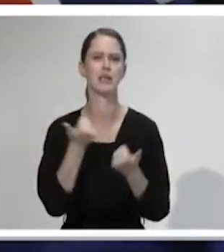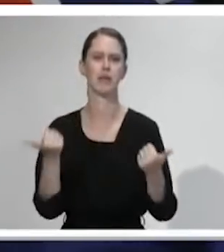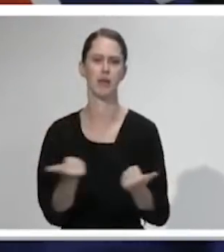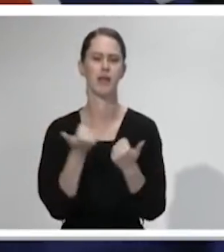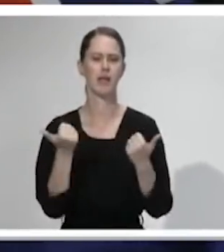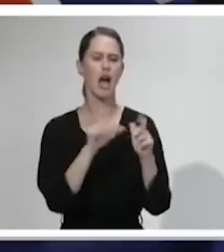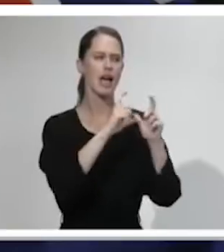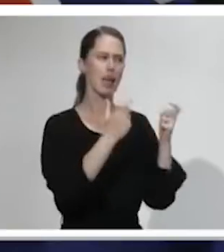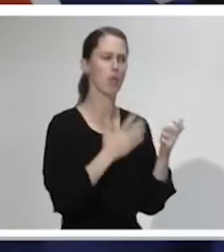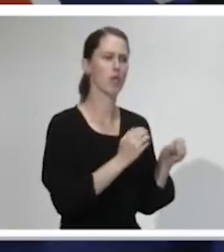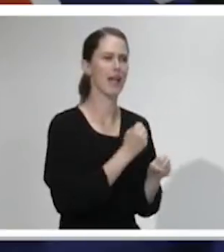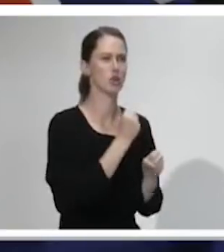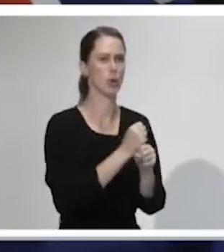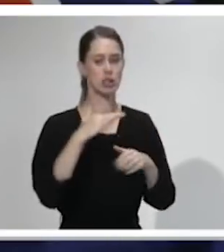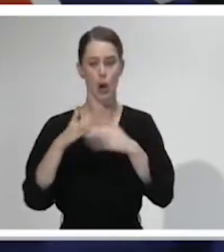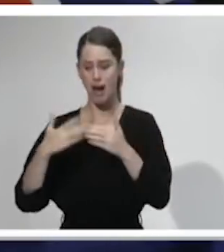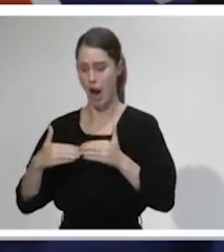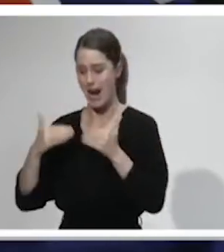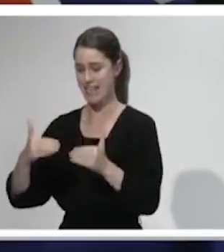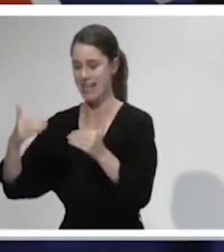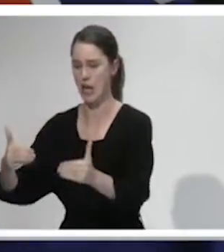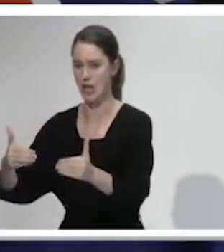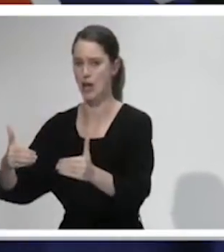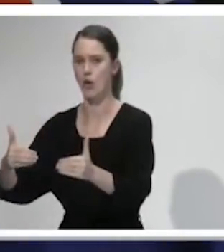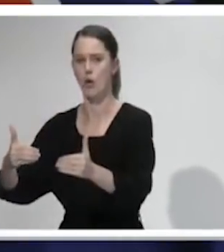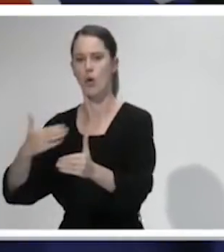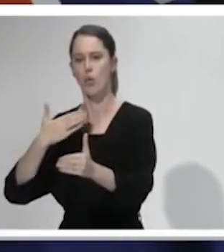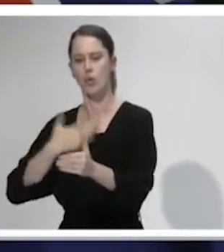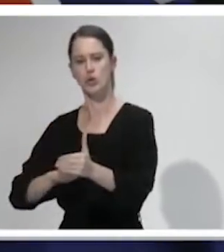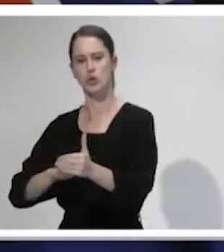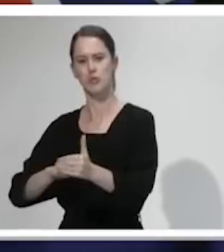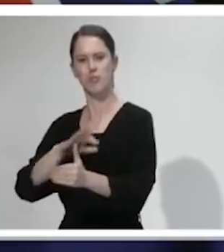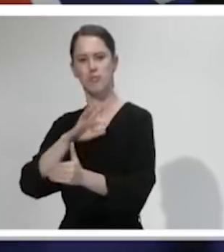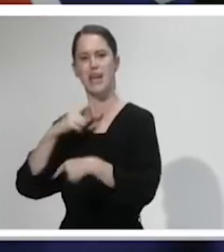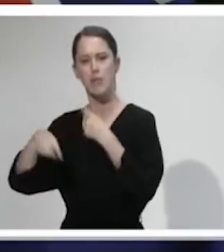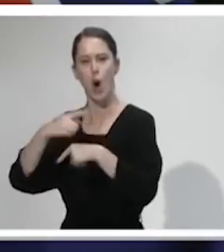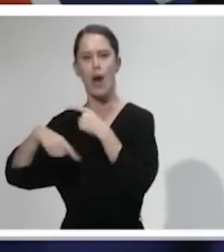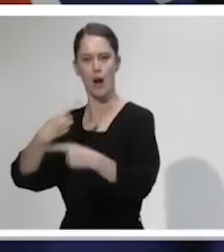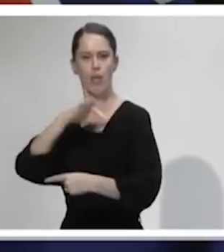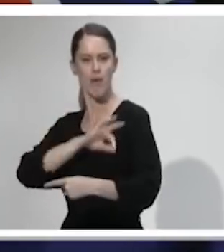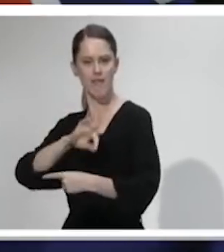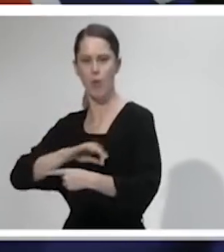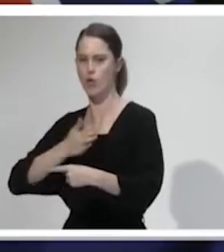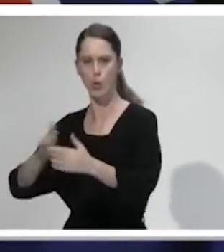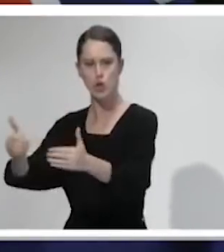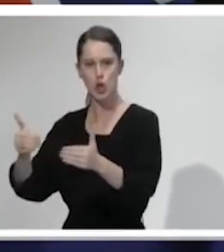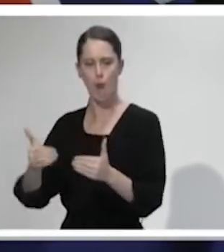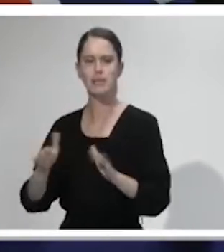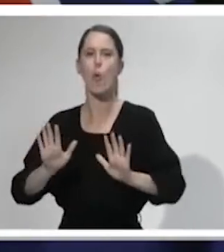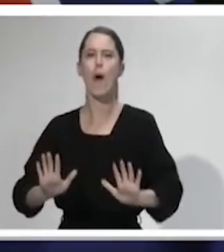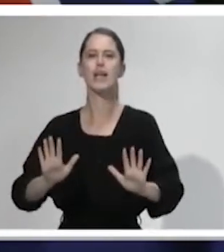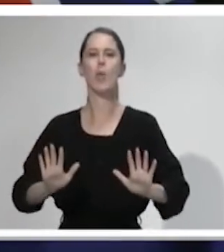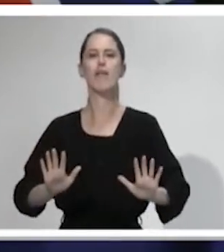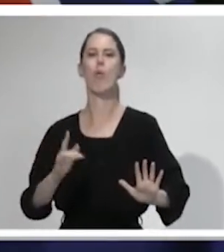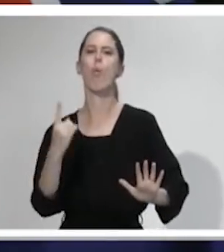sure we lock in our gains and give ourselves some additional certainty. Waiting to move